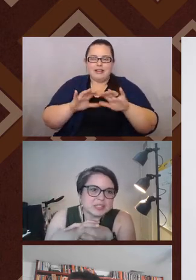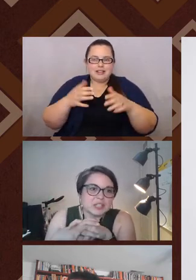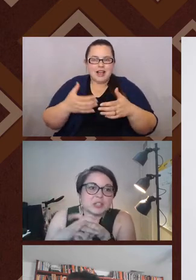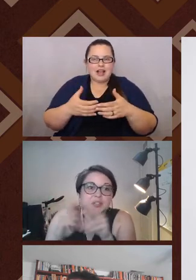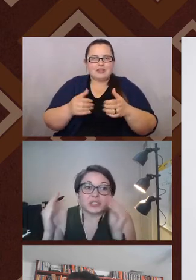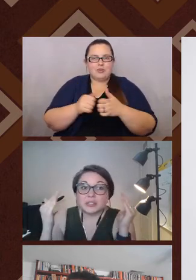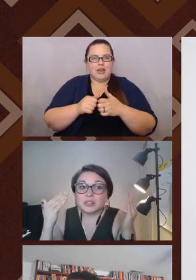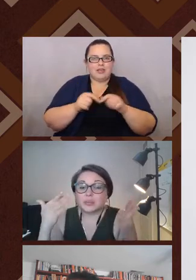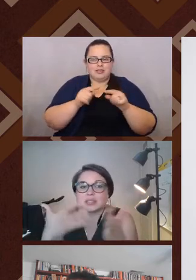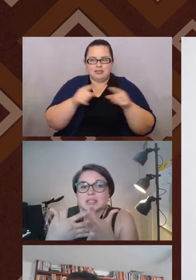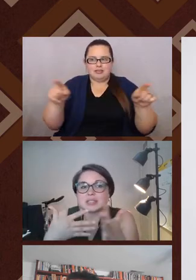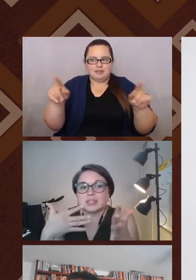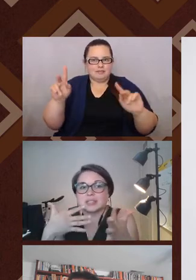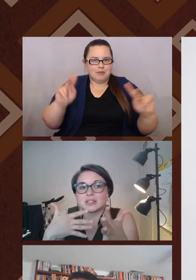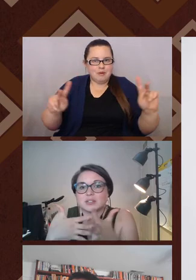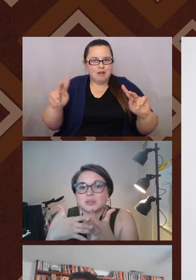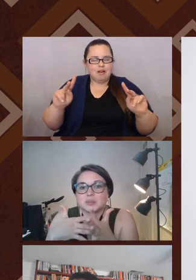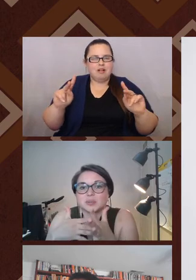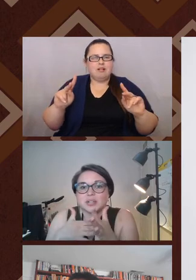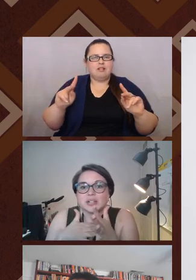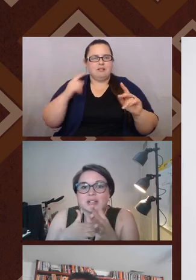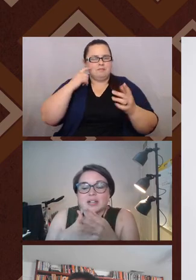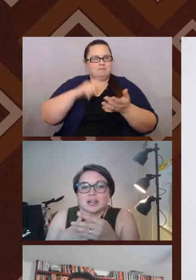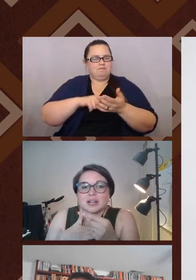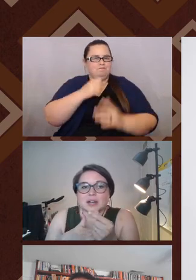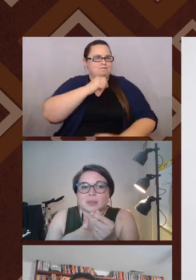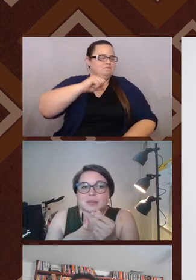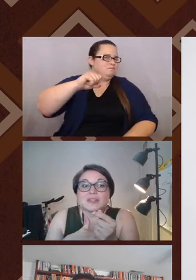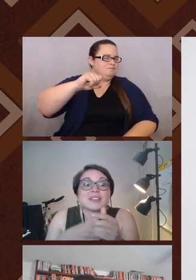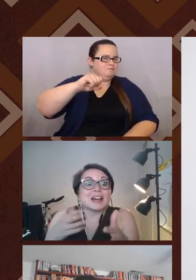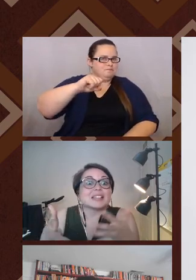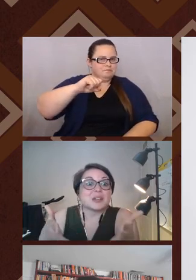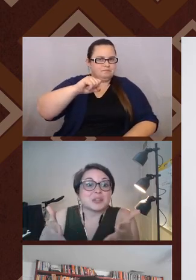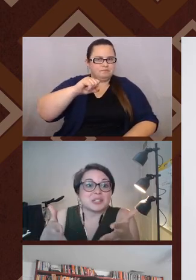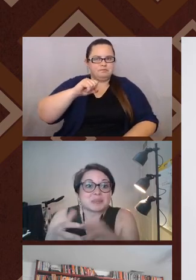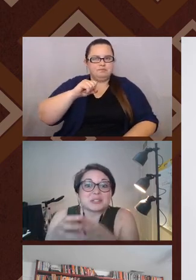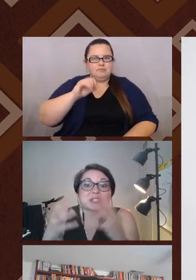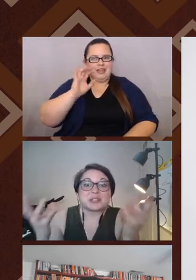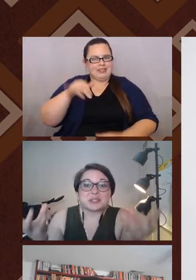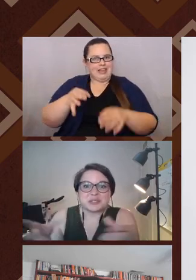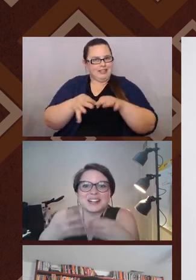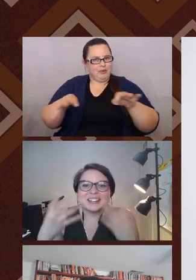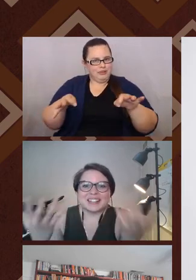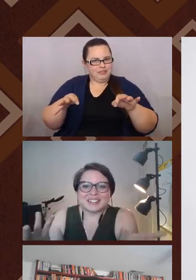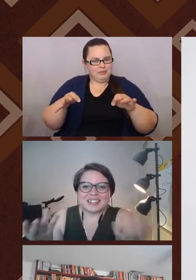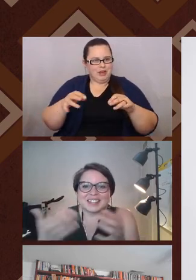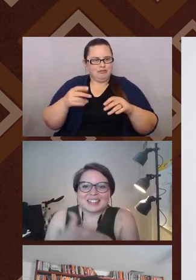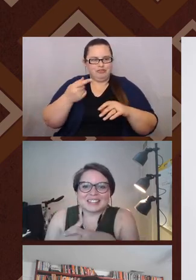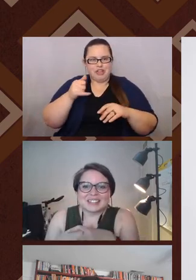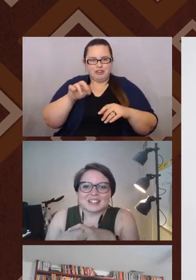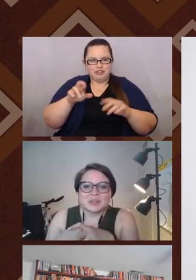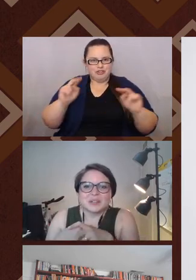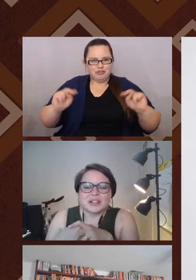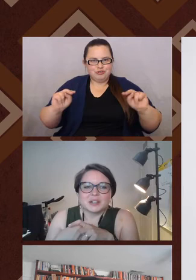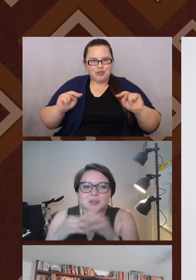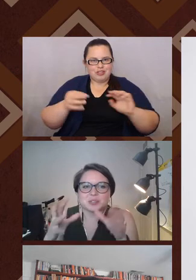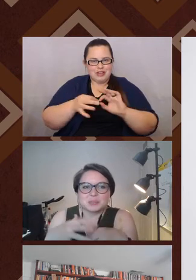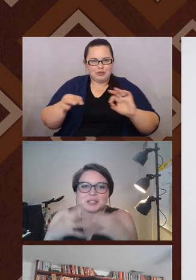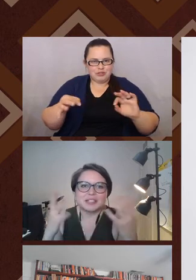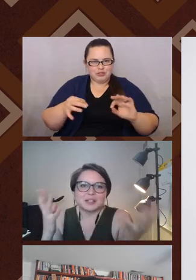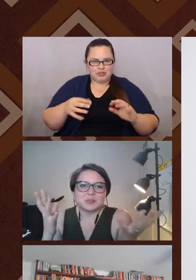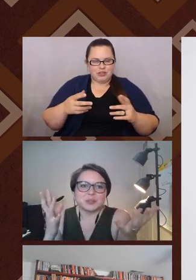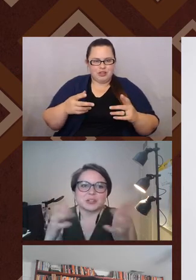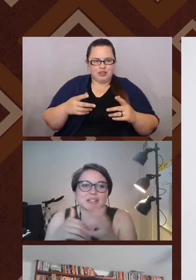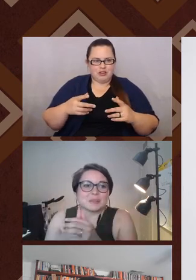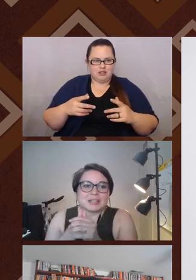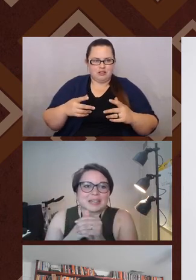folks, either there's still a resistance to, um, even that language about gender neutrality. Right. It's like, oh, how do you